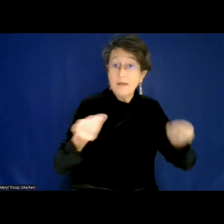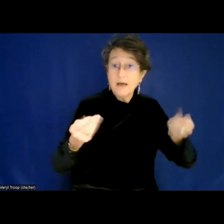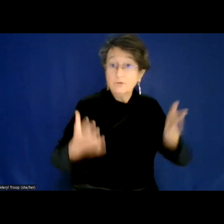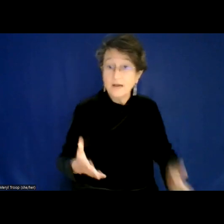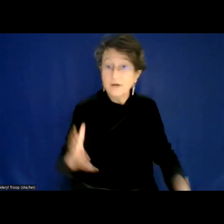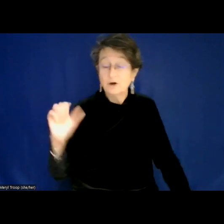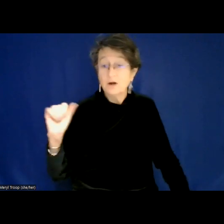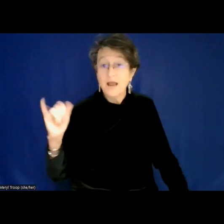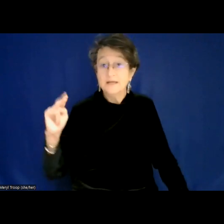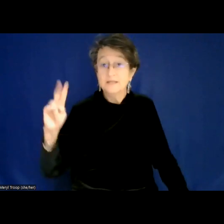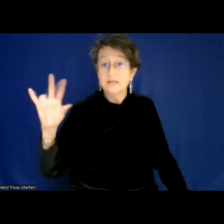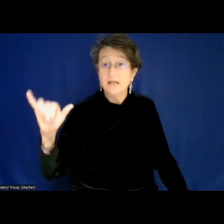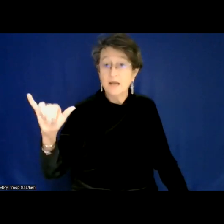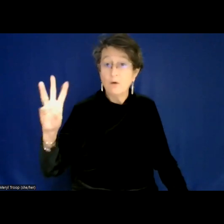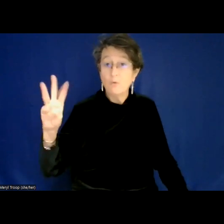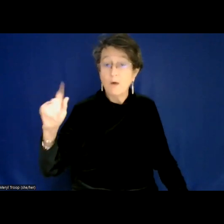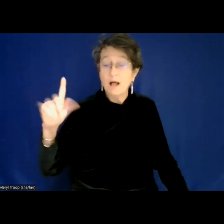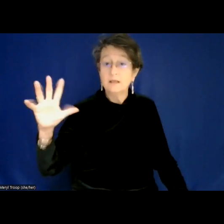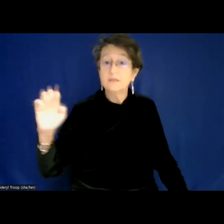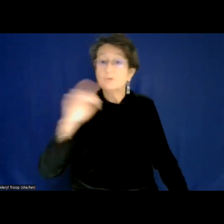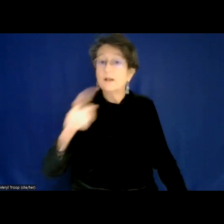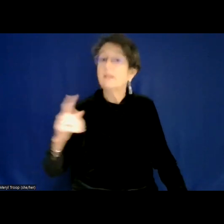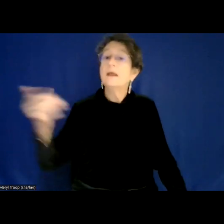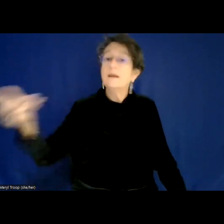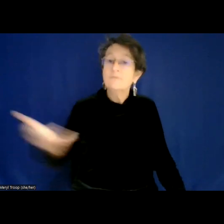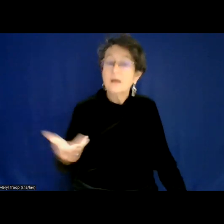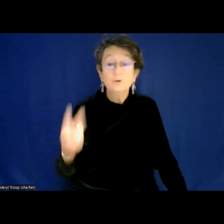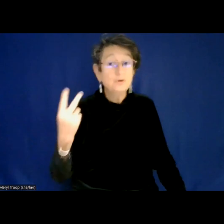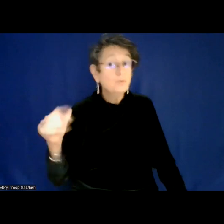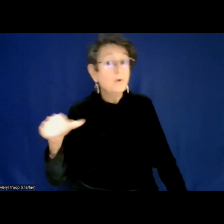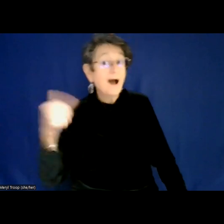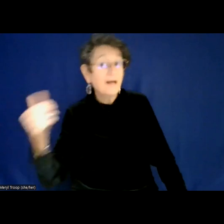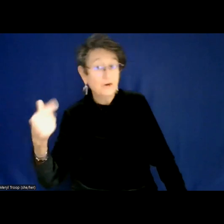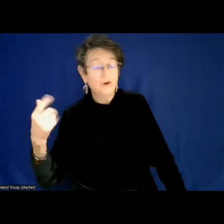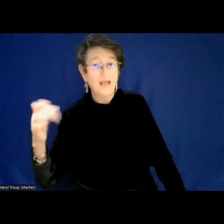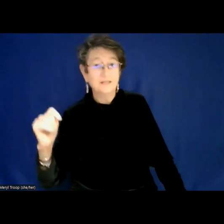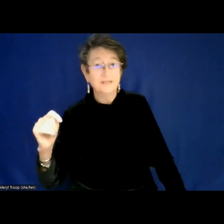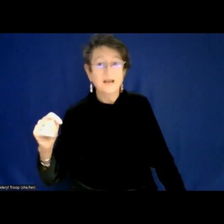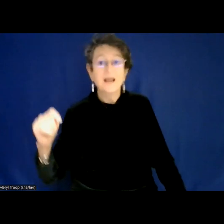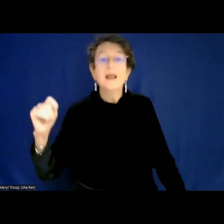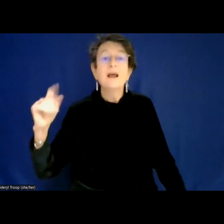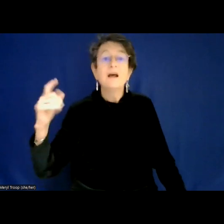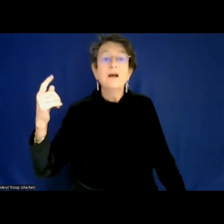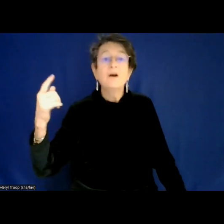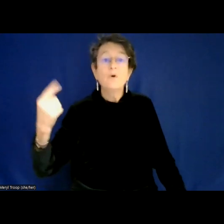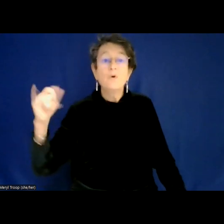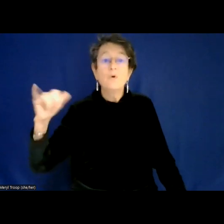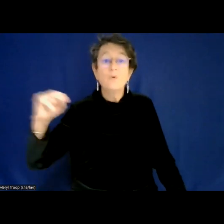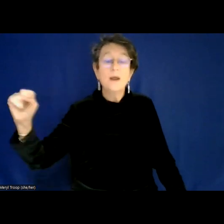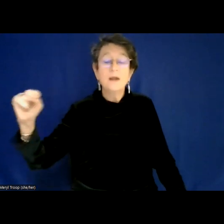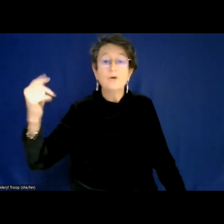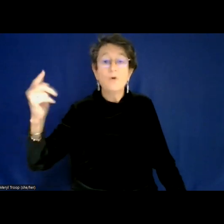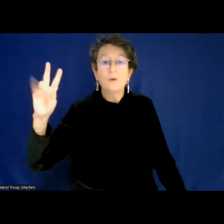two other guests, Quinn Gormley, and my 1999 USM poli-sci soul sister, Erica Dodge-Cates.